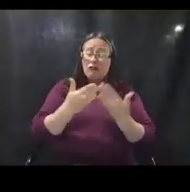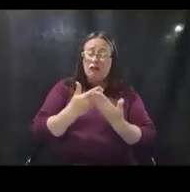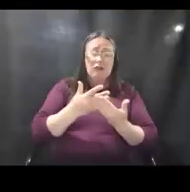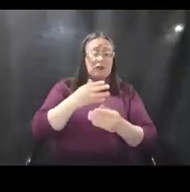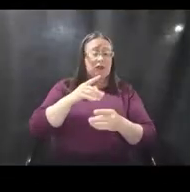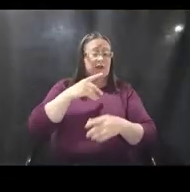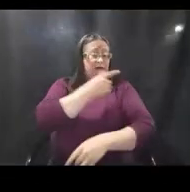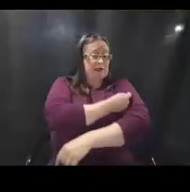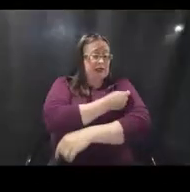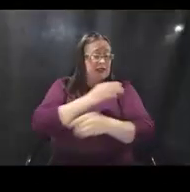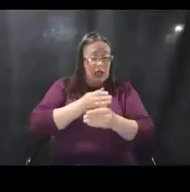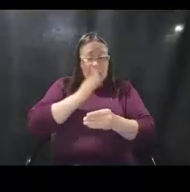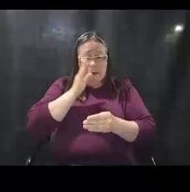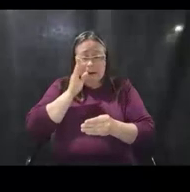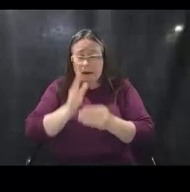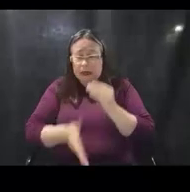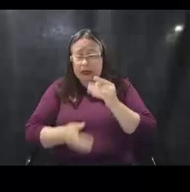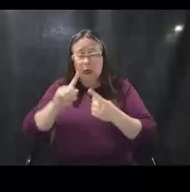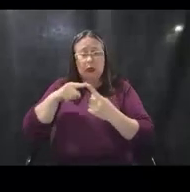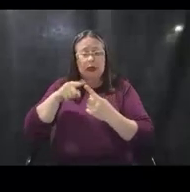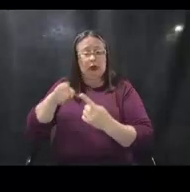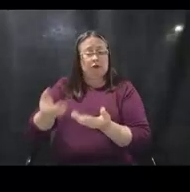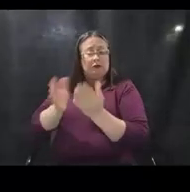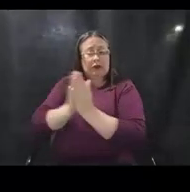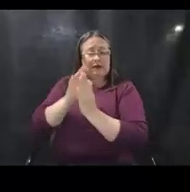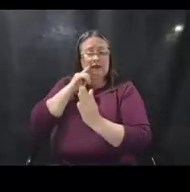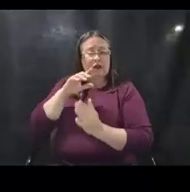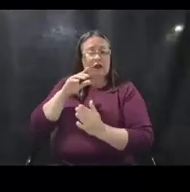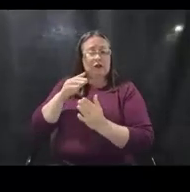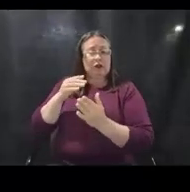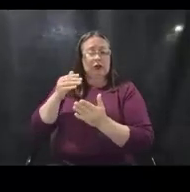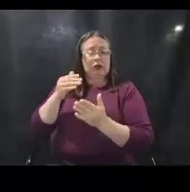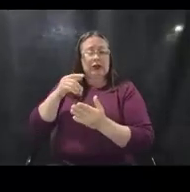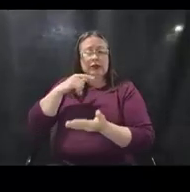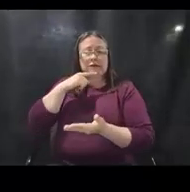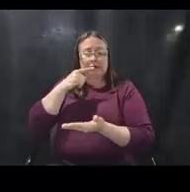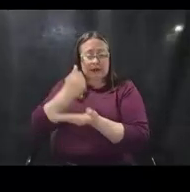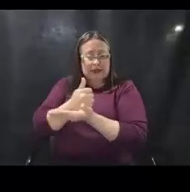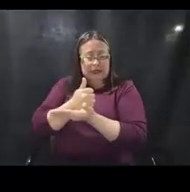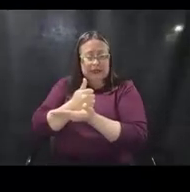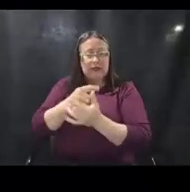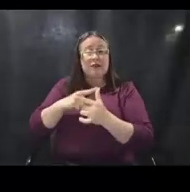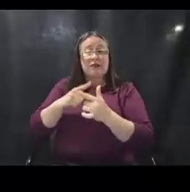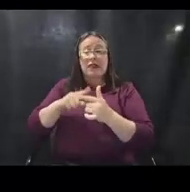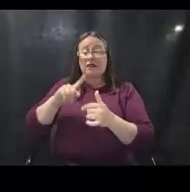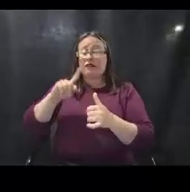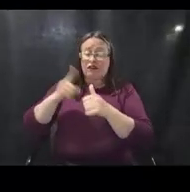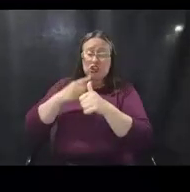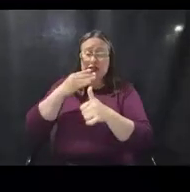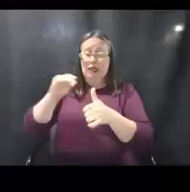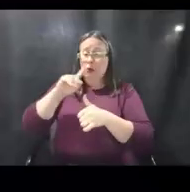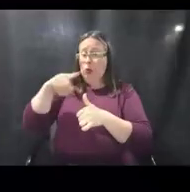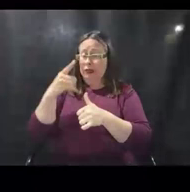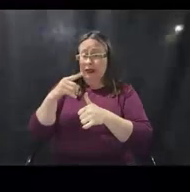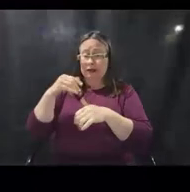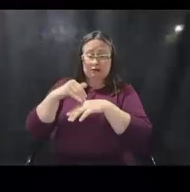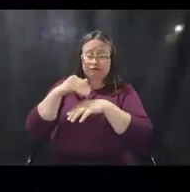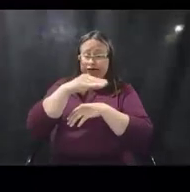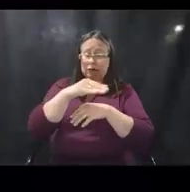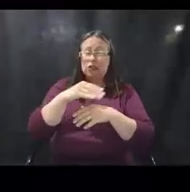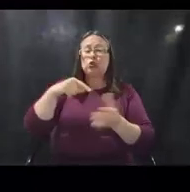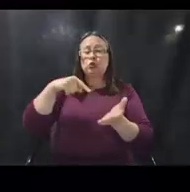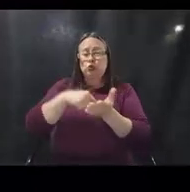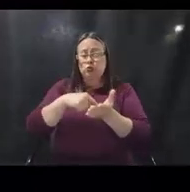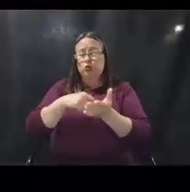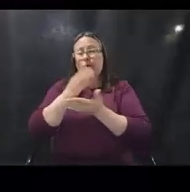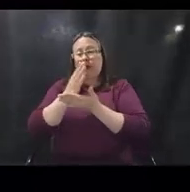is complete at the time you're coming to FEMA for assistance, then your first information, your first and only information submission is due as part of